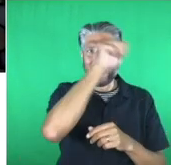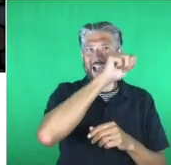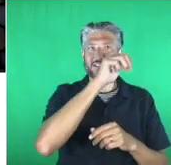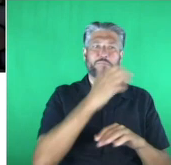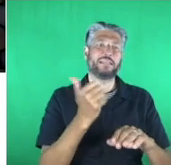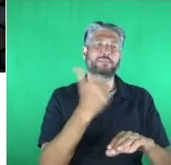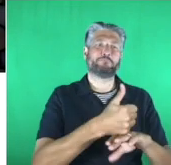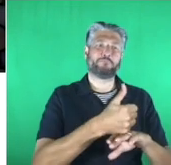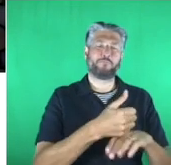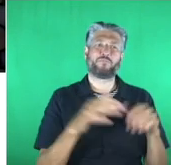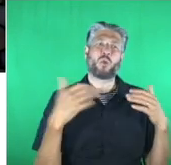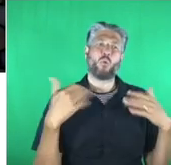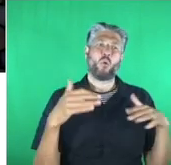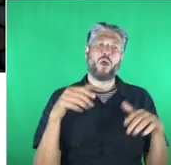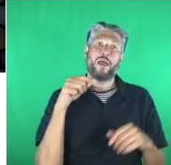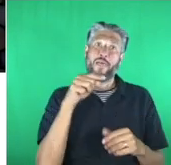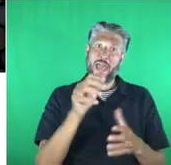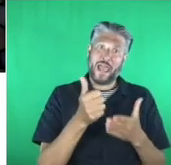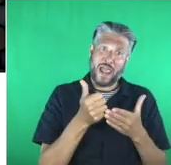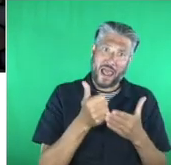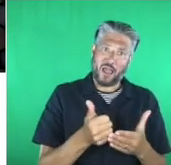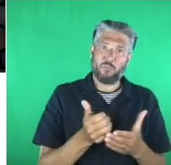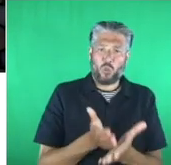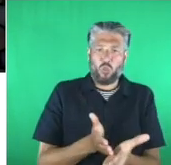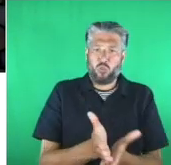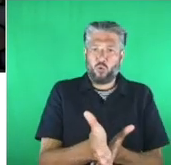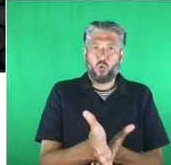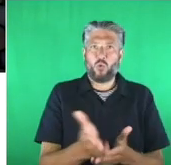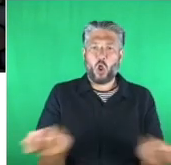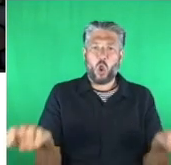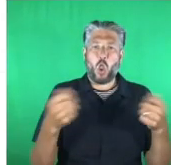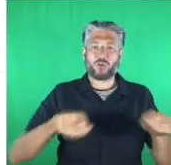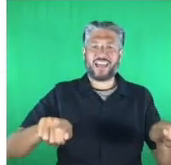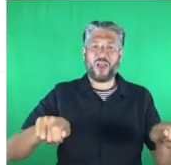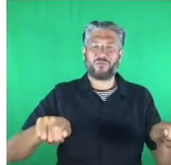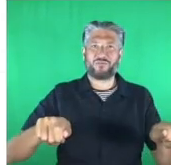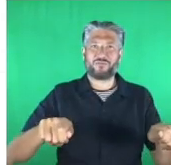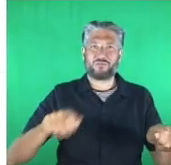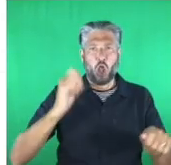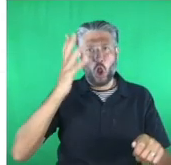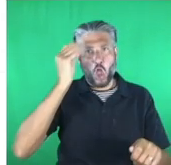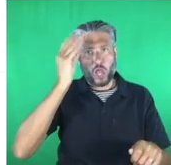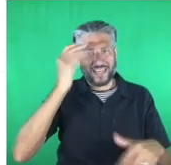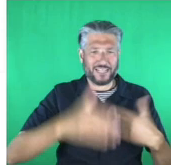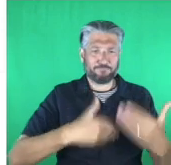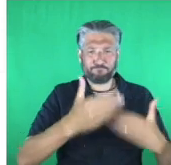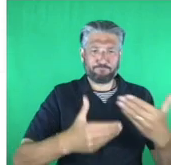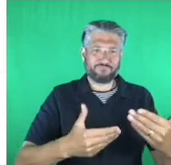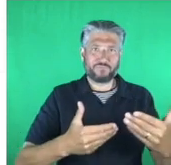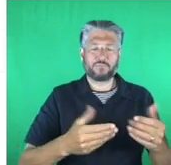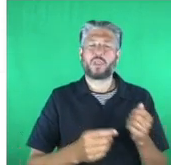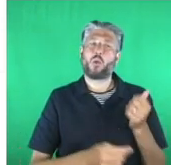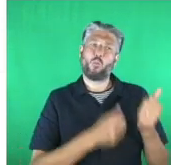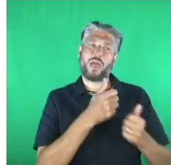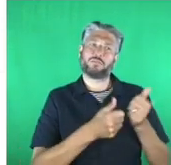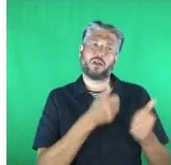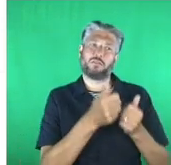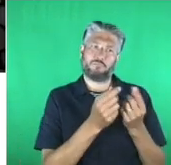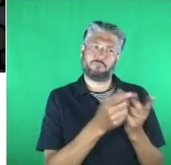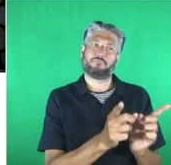continue learning during lockdown. Well done, Oak National Academy and all the teachers involved in the project.